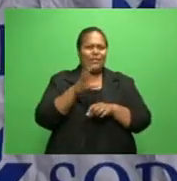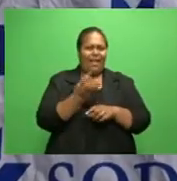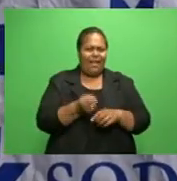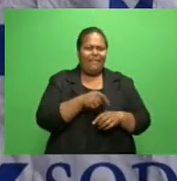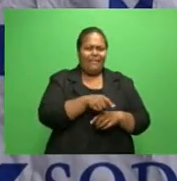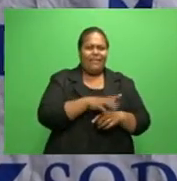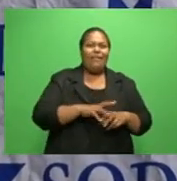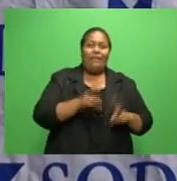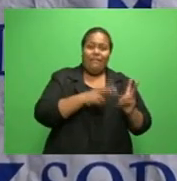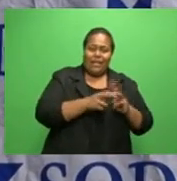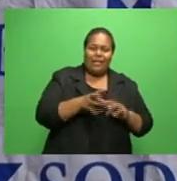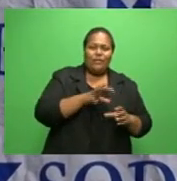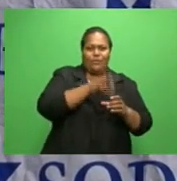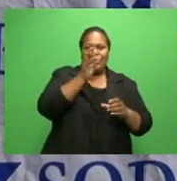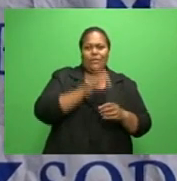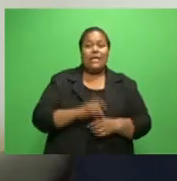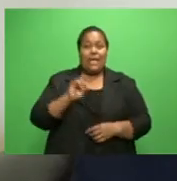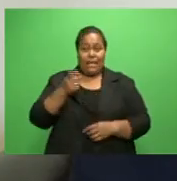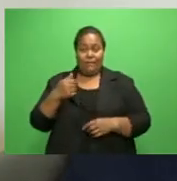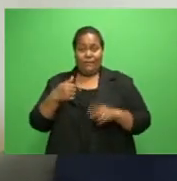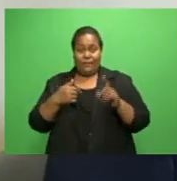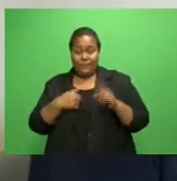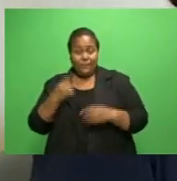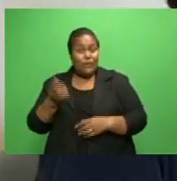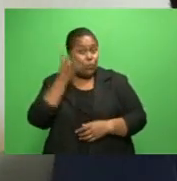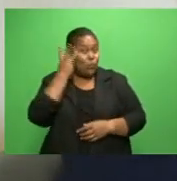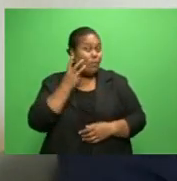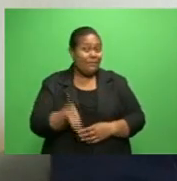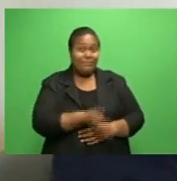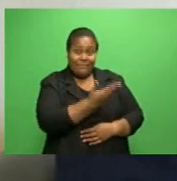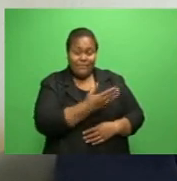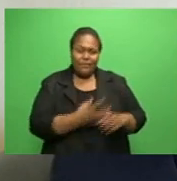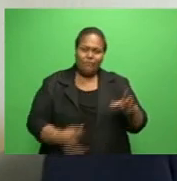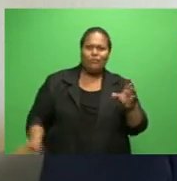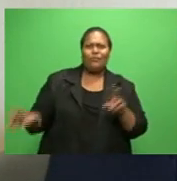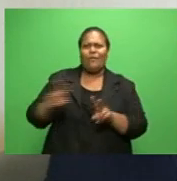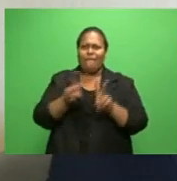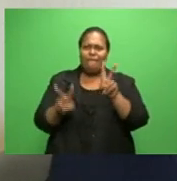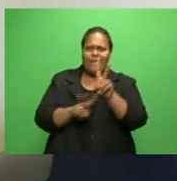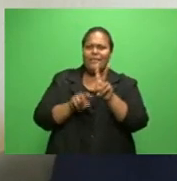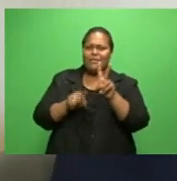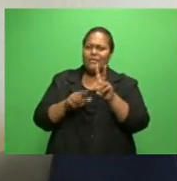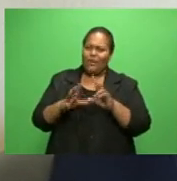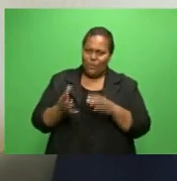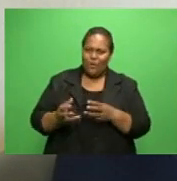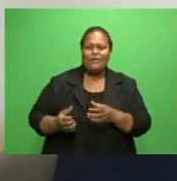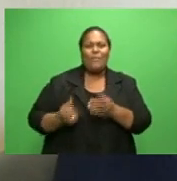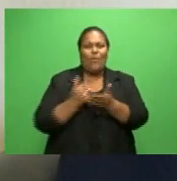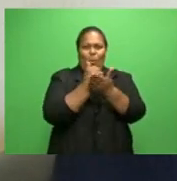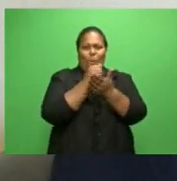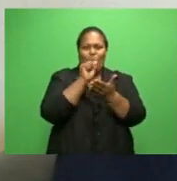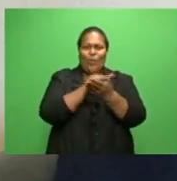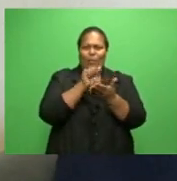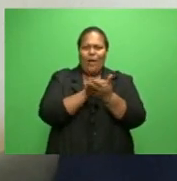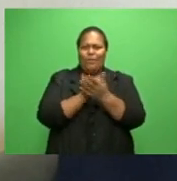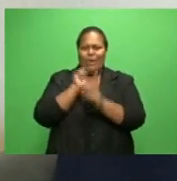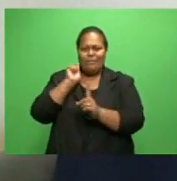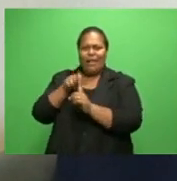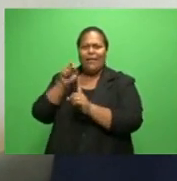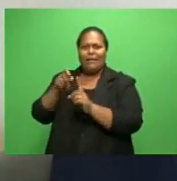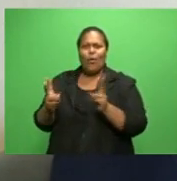if I were to come in as his deputy leader, then I would complement his votes where I would be targeting the urban